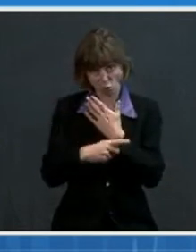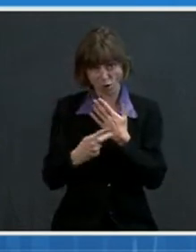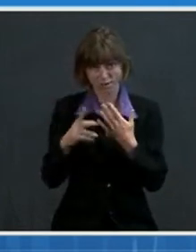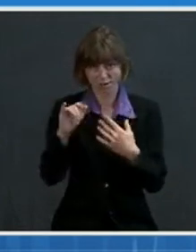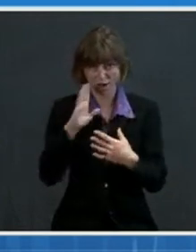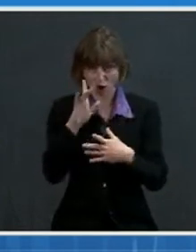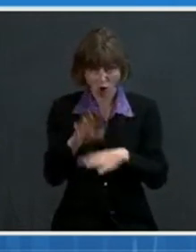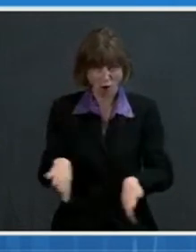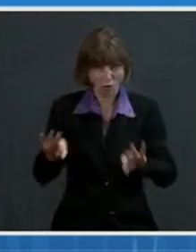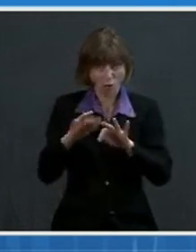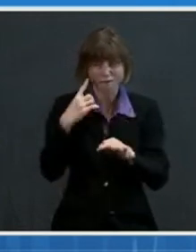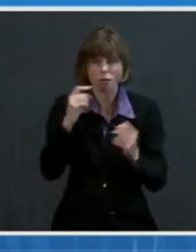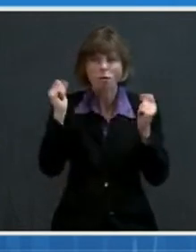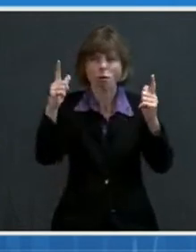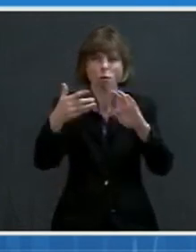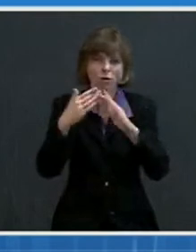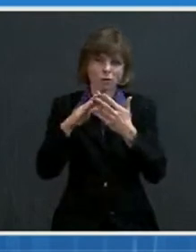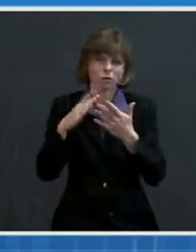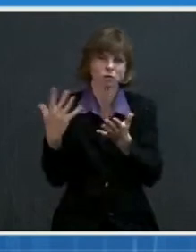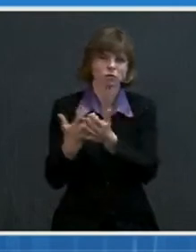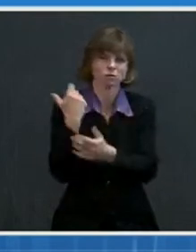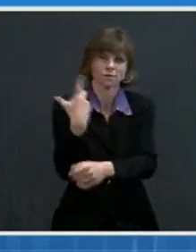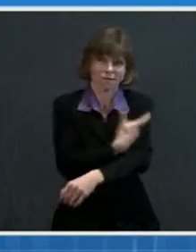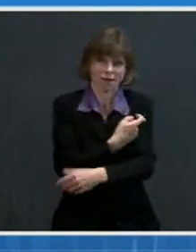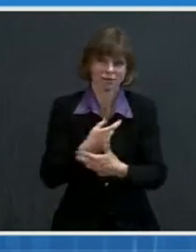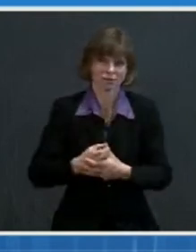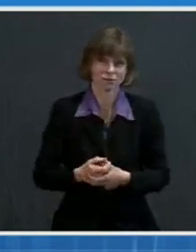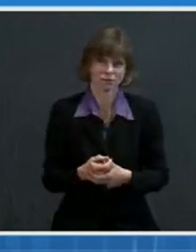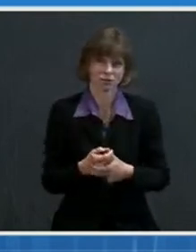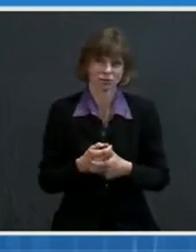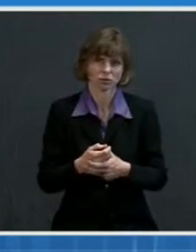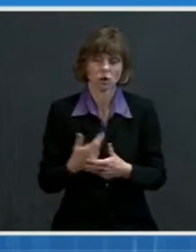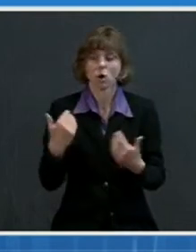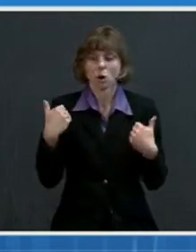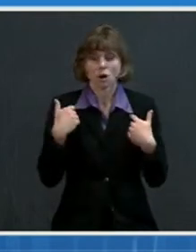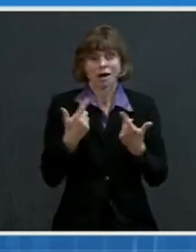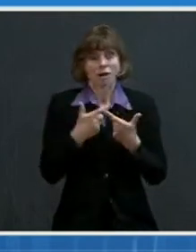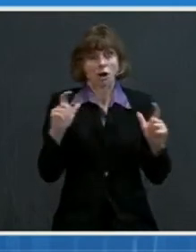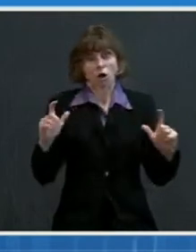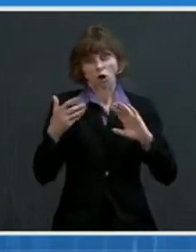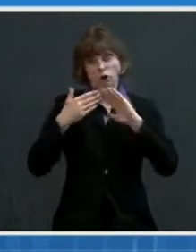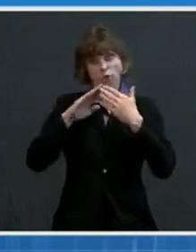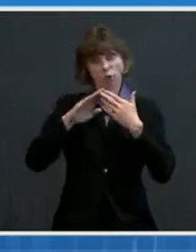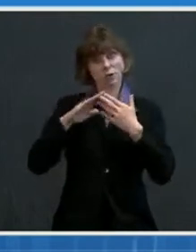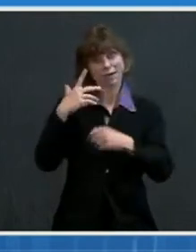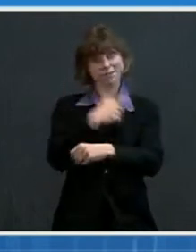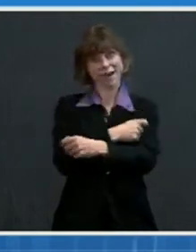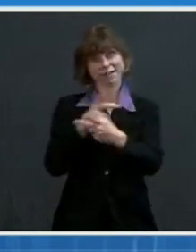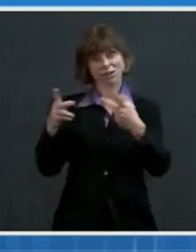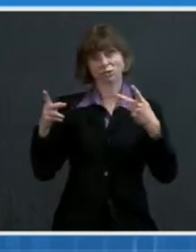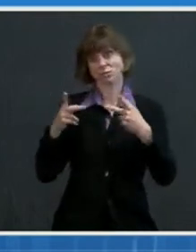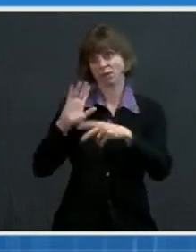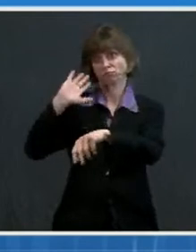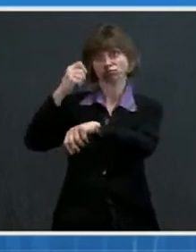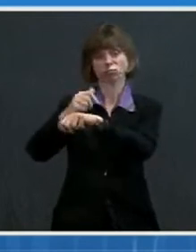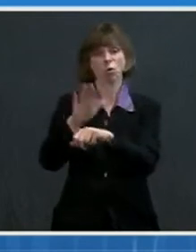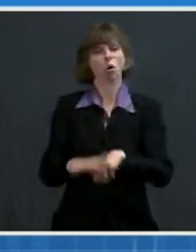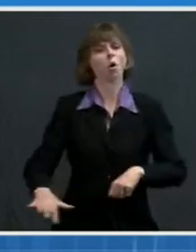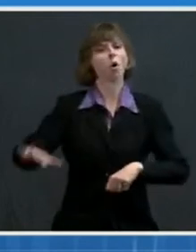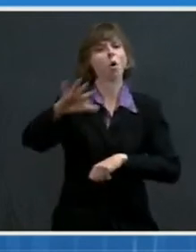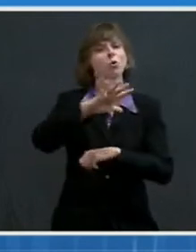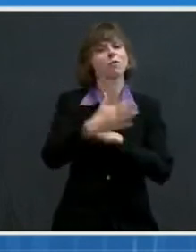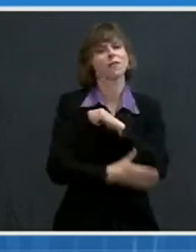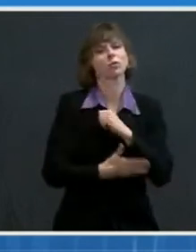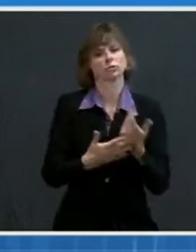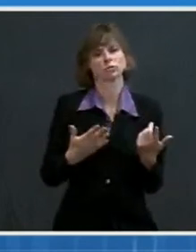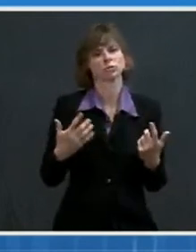all communities have vaccination access. First, we have our large community vaccination sites all over the country. So far, we have